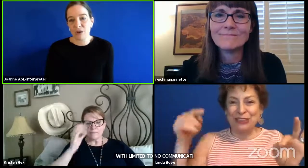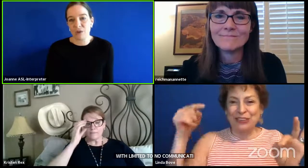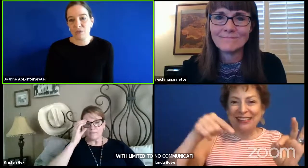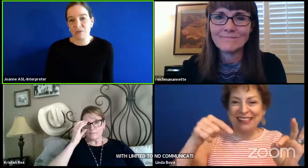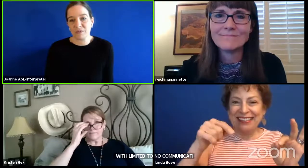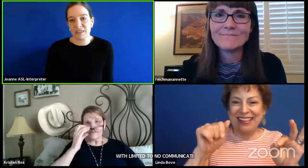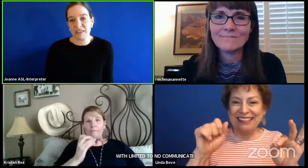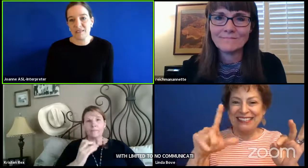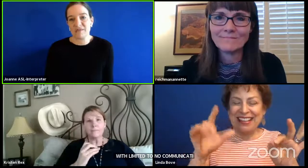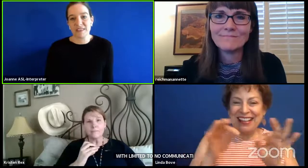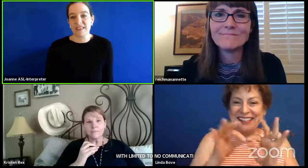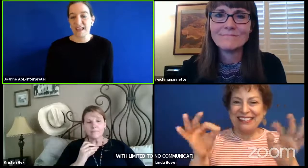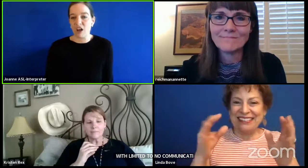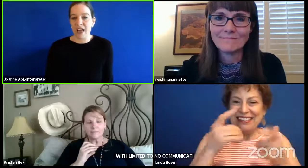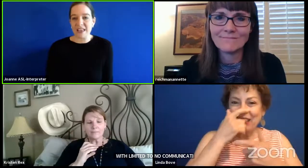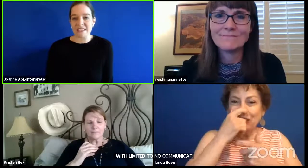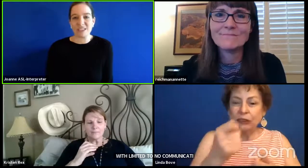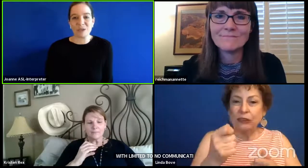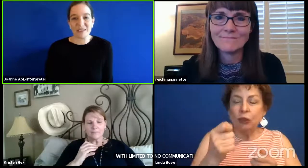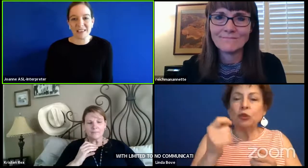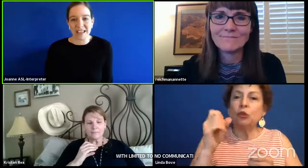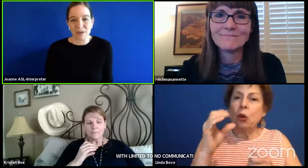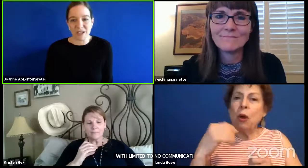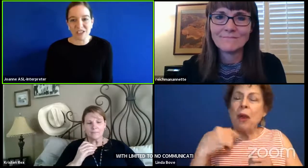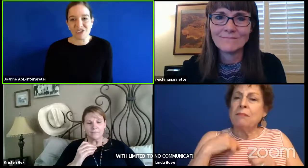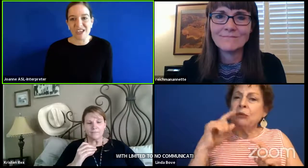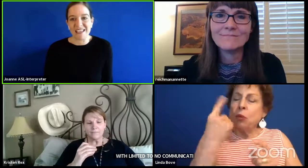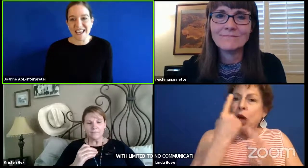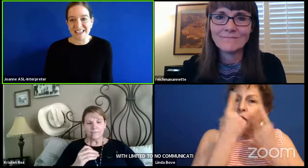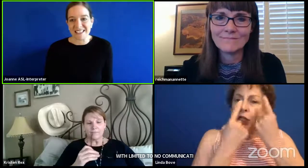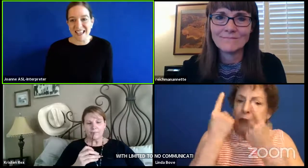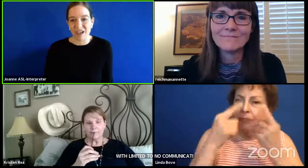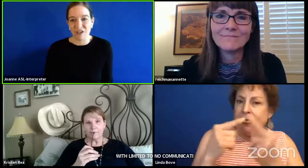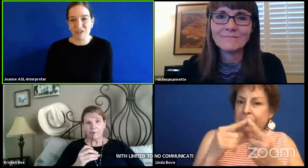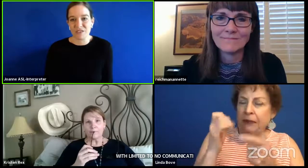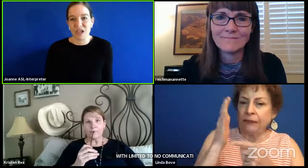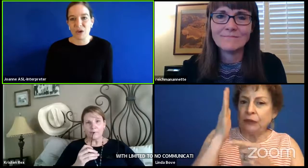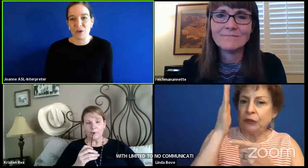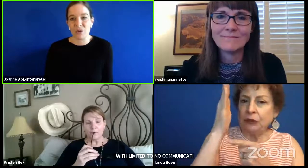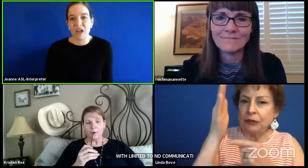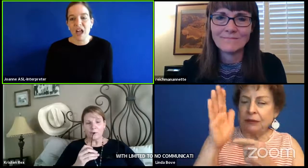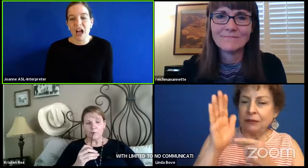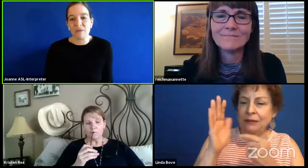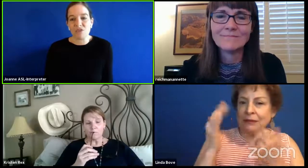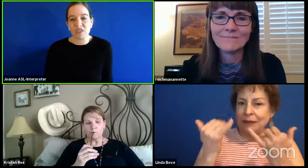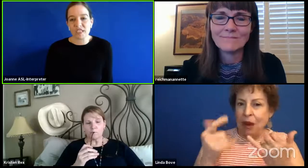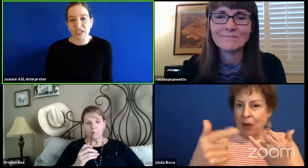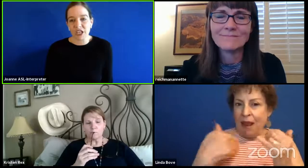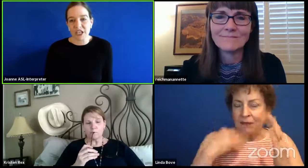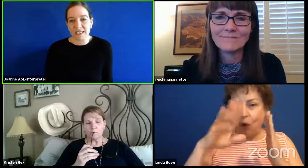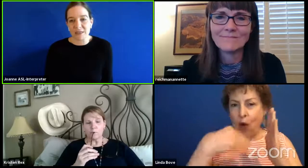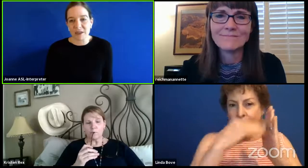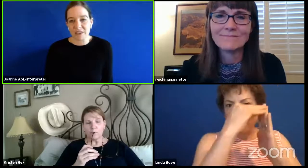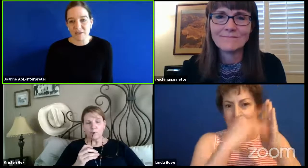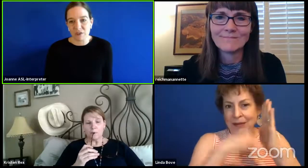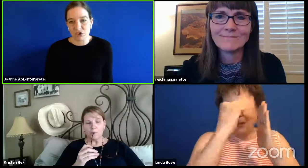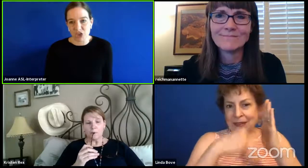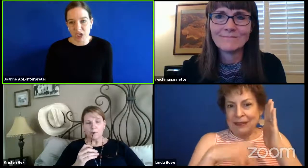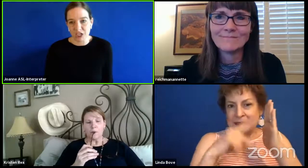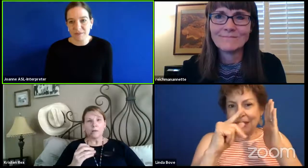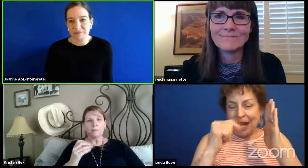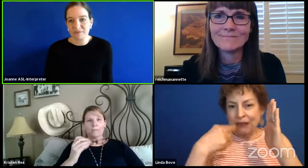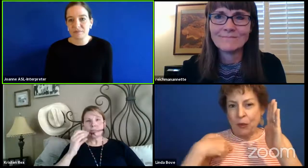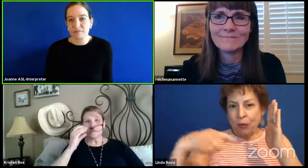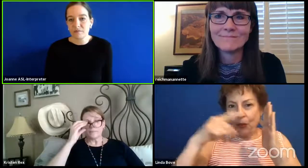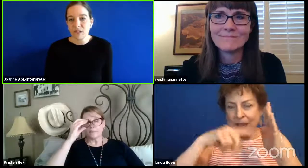and I know it all has to do with language and ASL. So I'm just curious about the